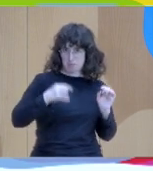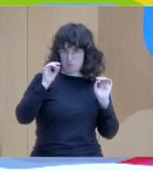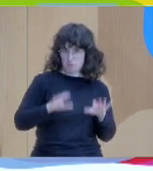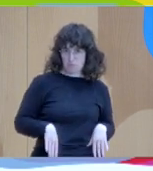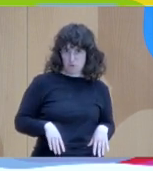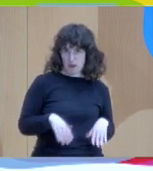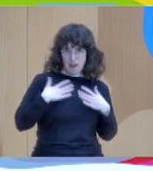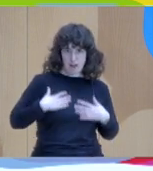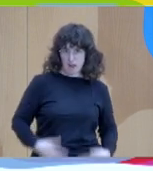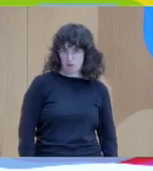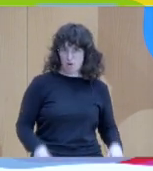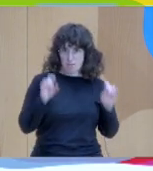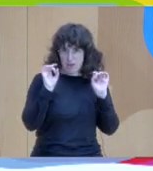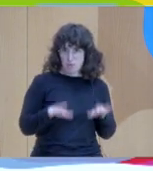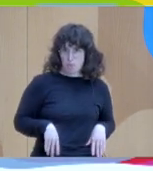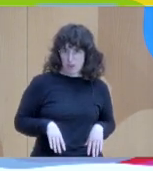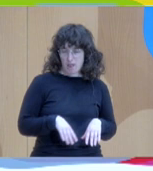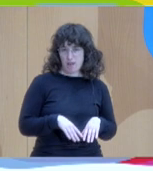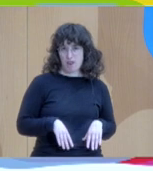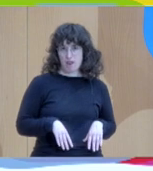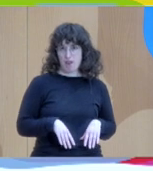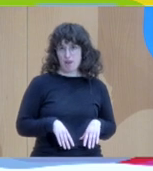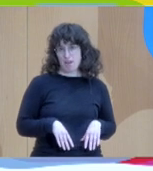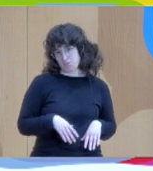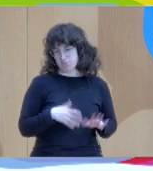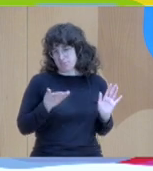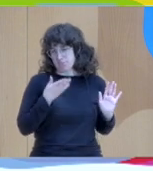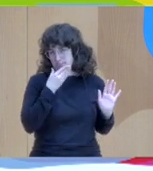you know they wear pretty clothes and I